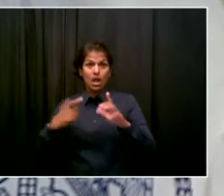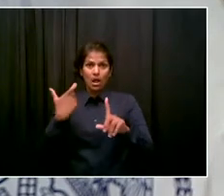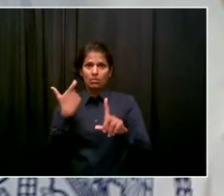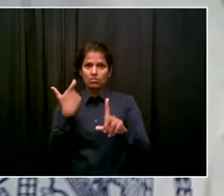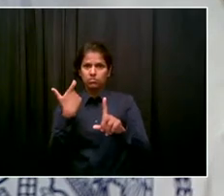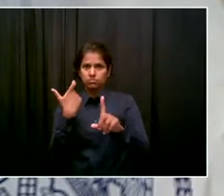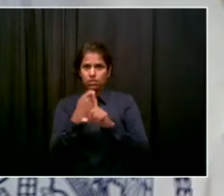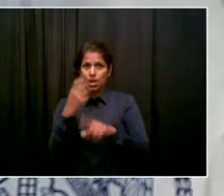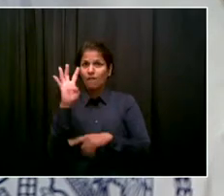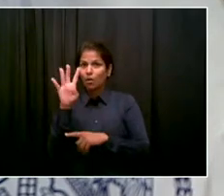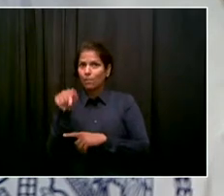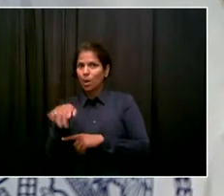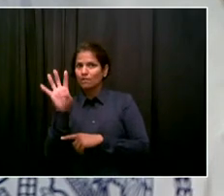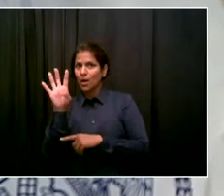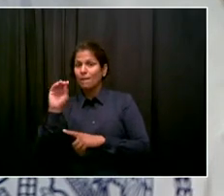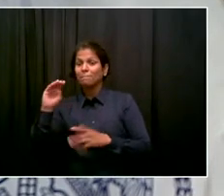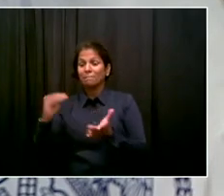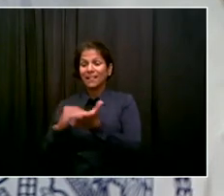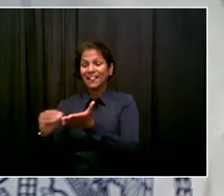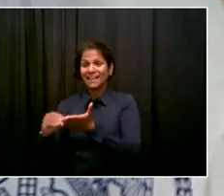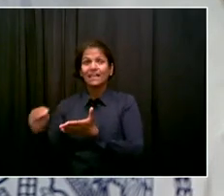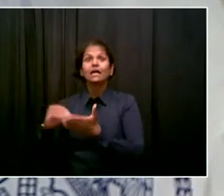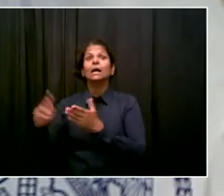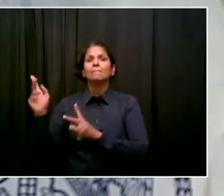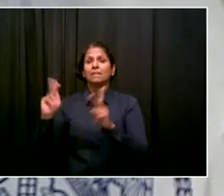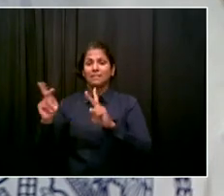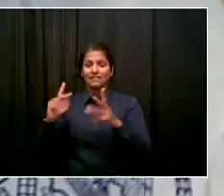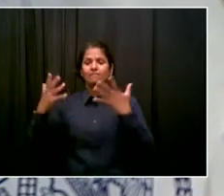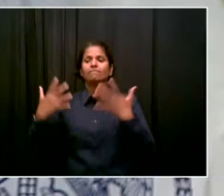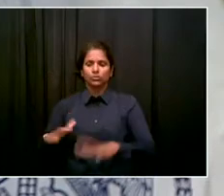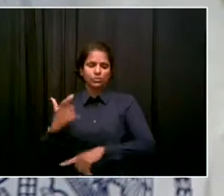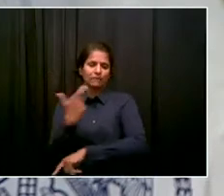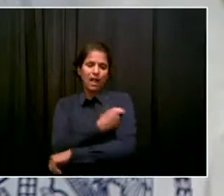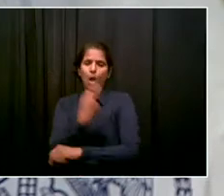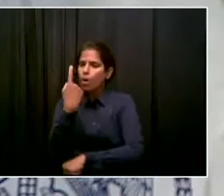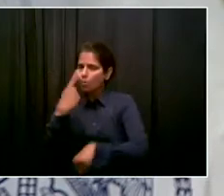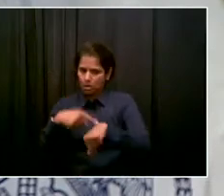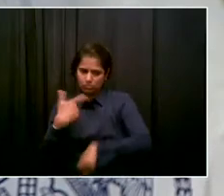driving it and reach people at the right moment. Go ahead, Dr. Choksi.